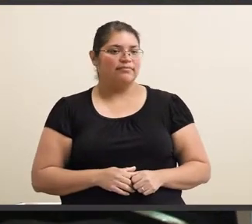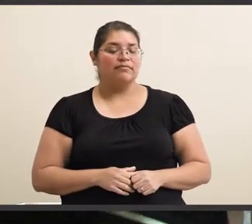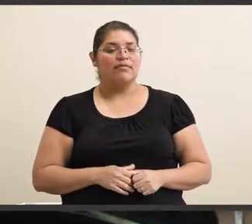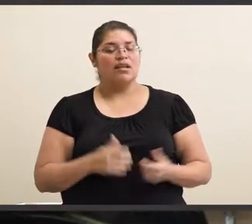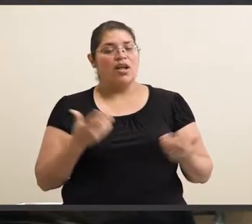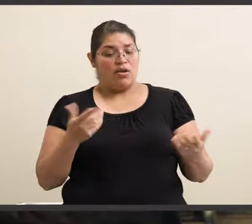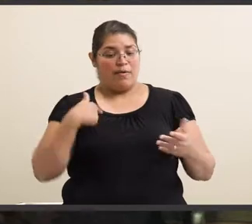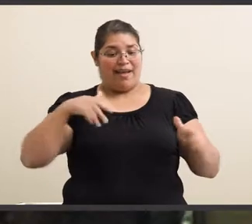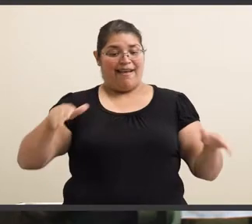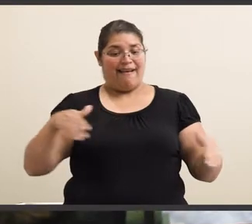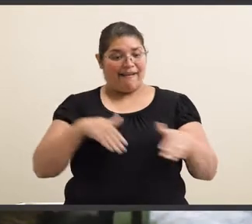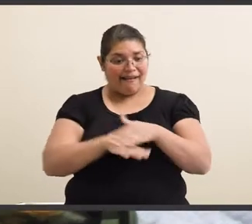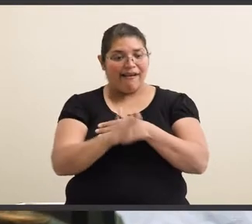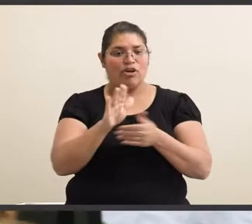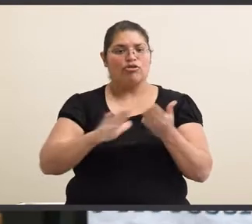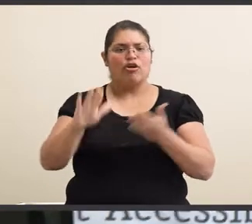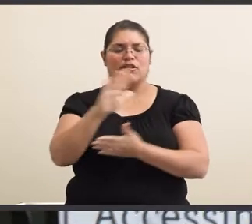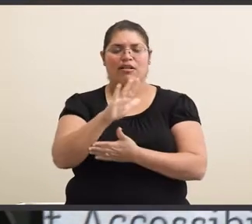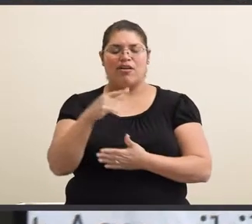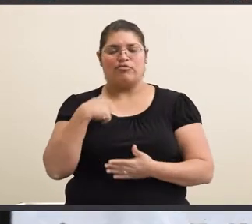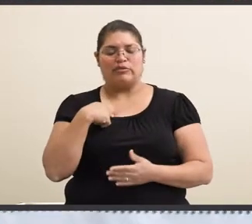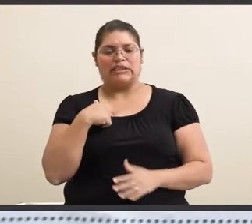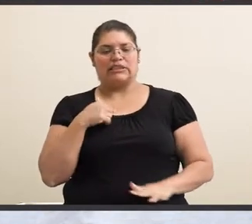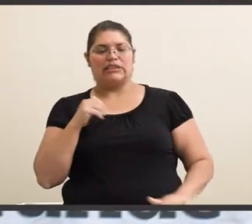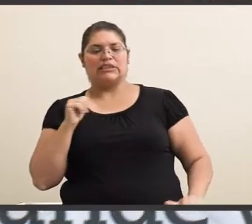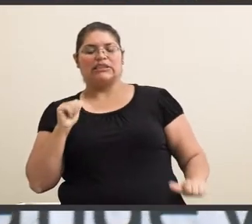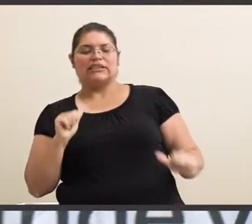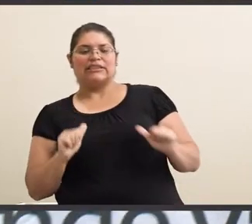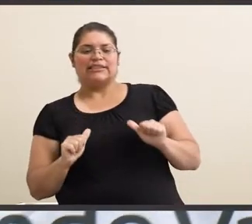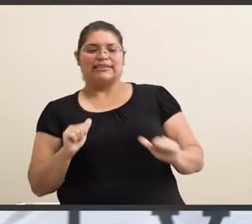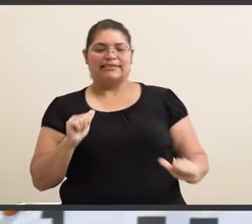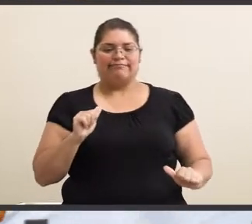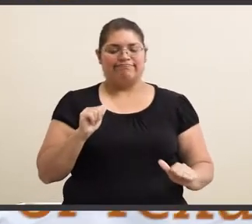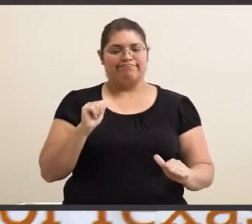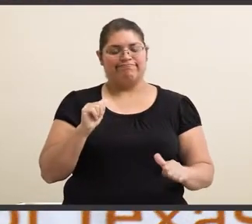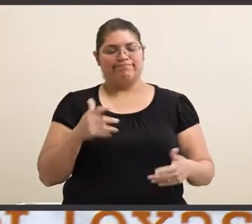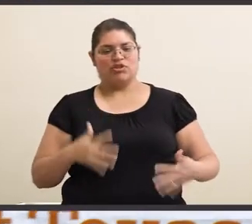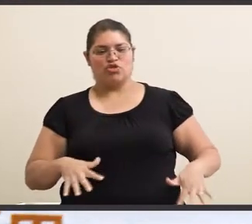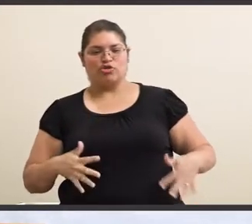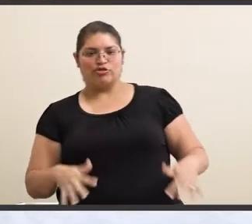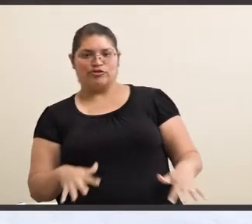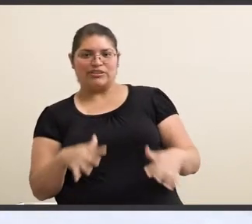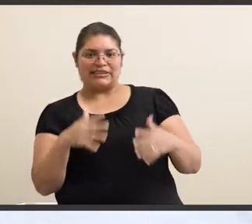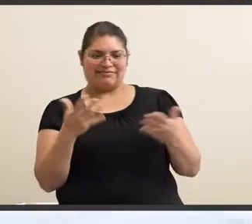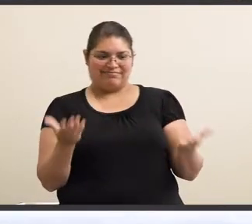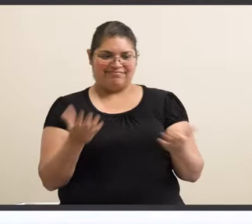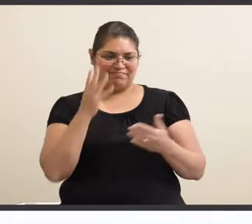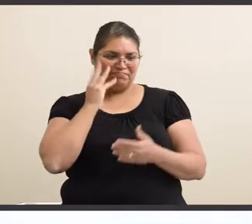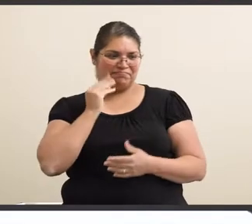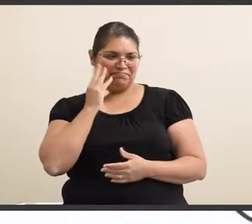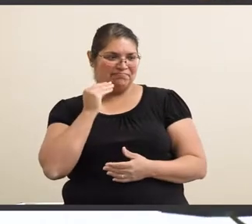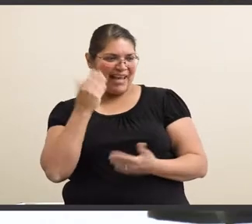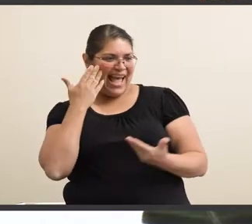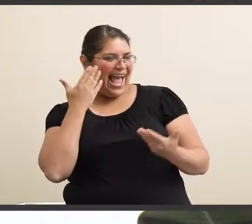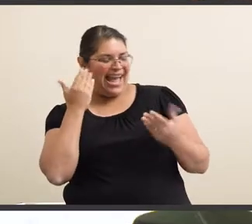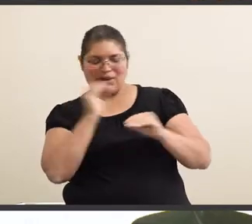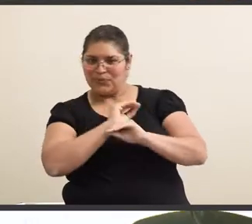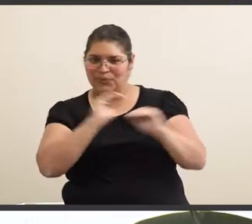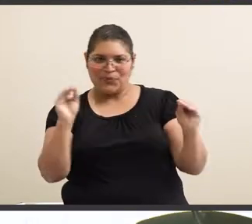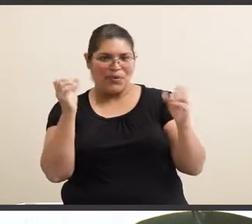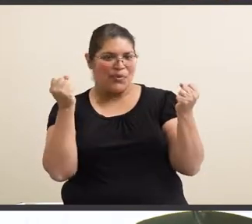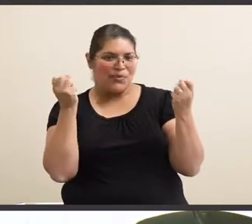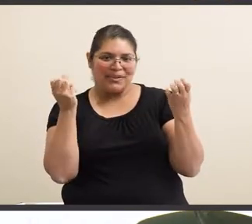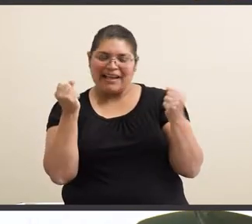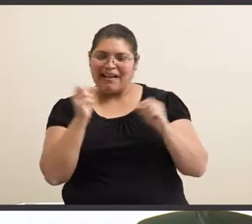When I entered college, I was very apprehensive and very nervous about the experiences that I would have. I didn't know any sign language.